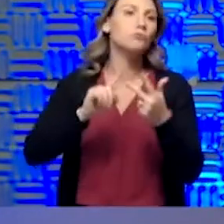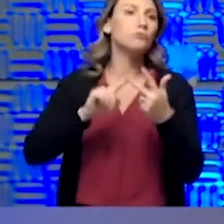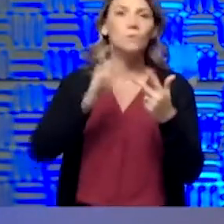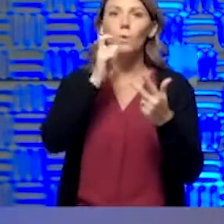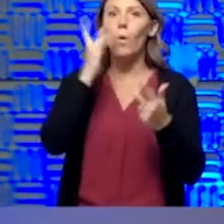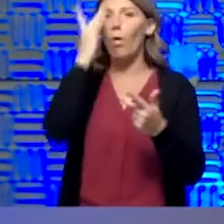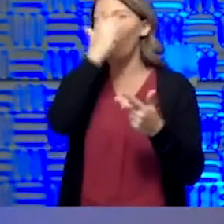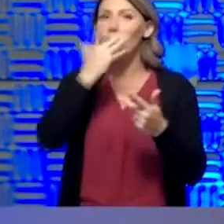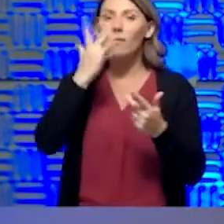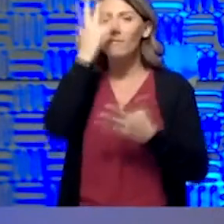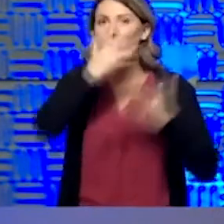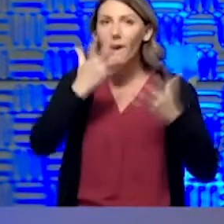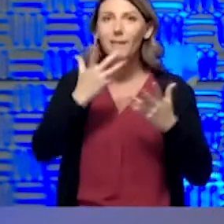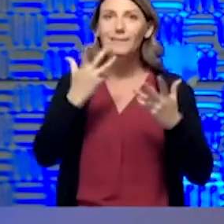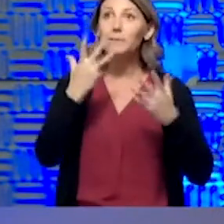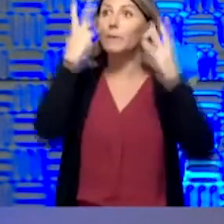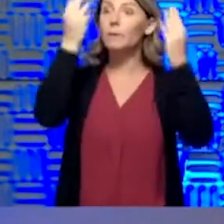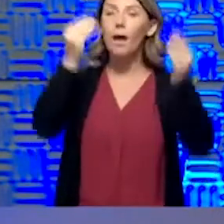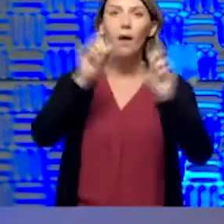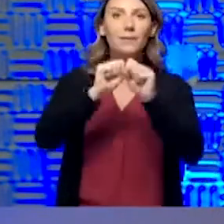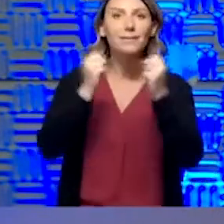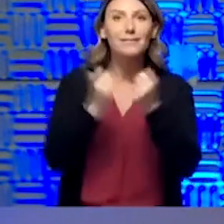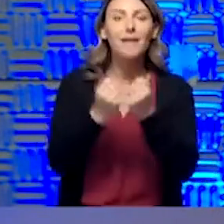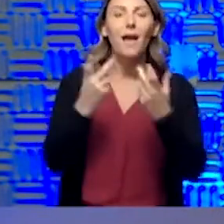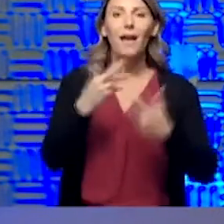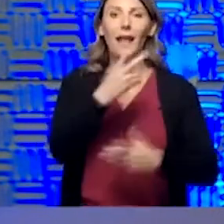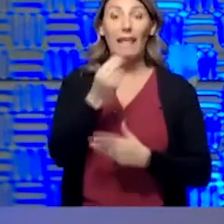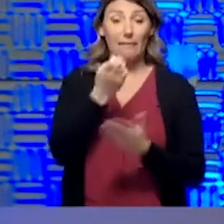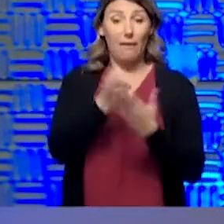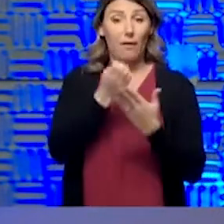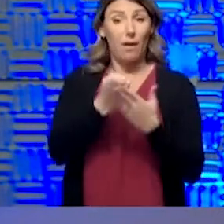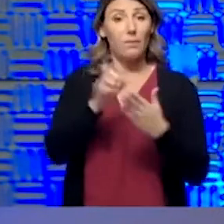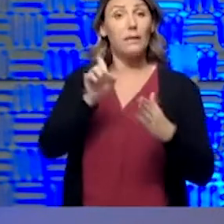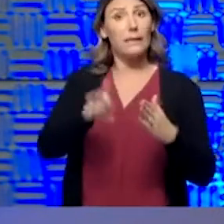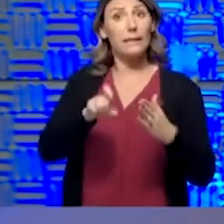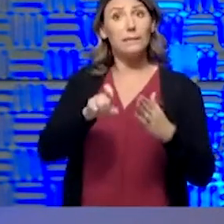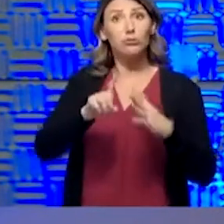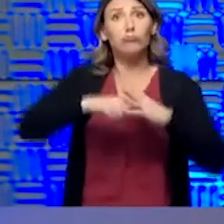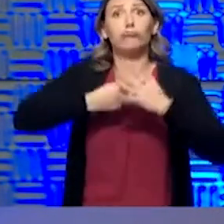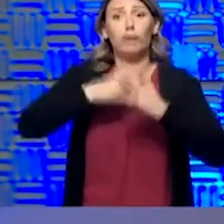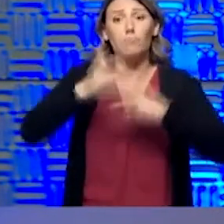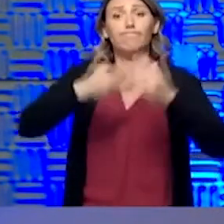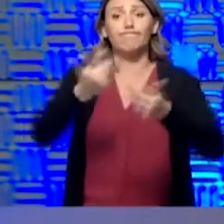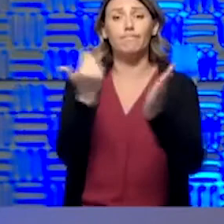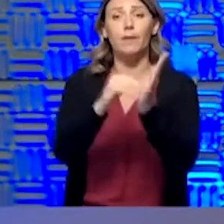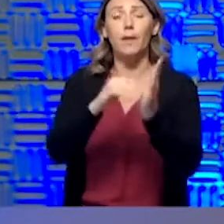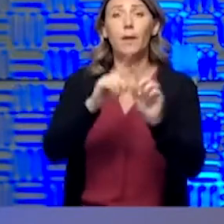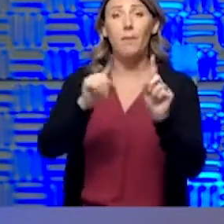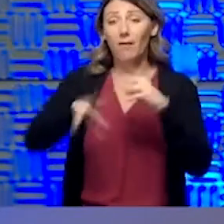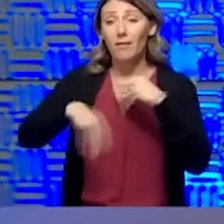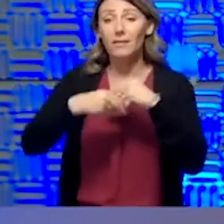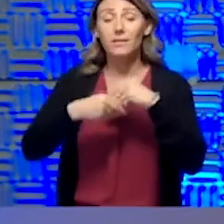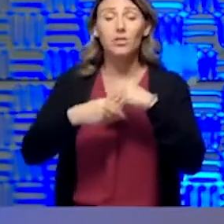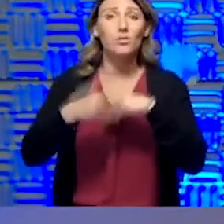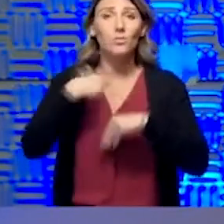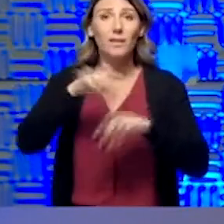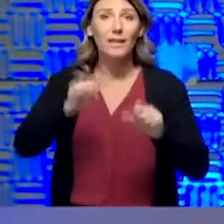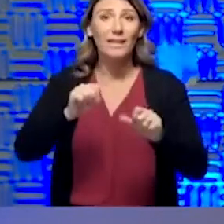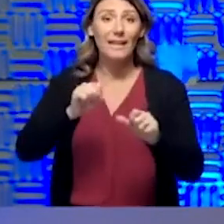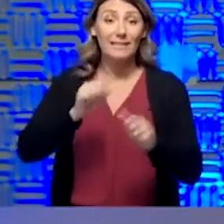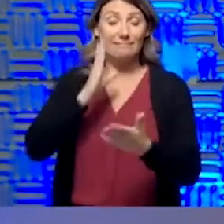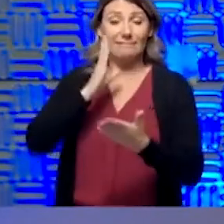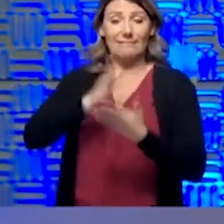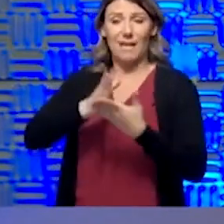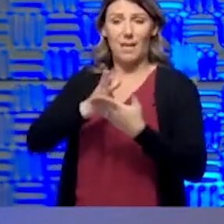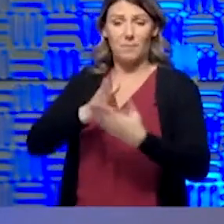and the economy needs to pick up. And we need to do all those things. But individually, we can do all these things to stop and keep ourselves